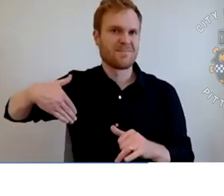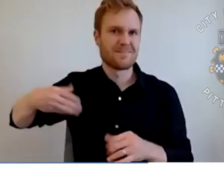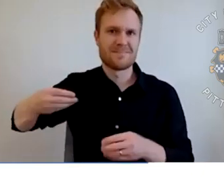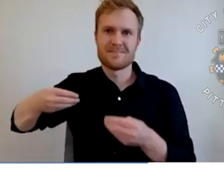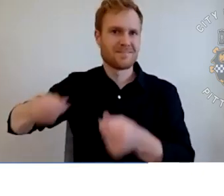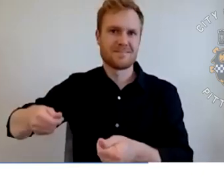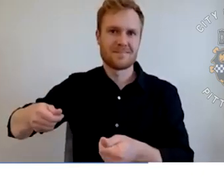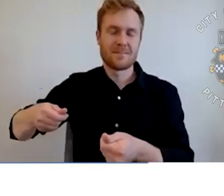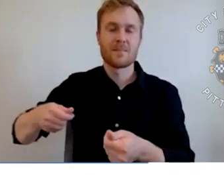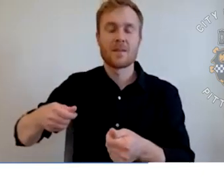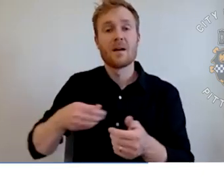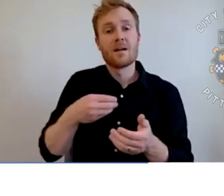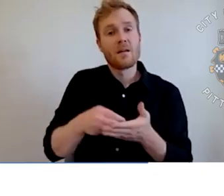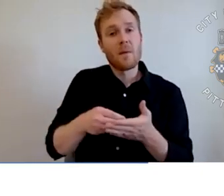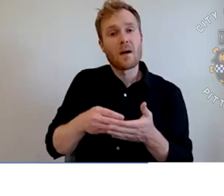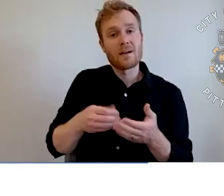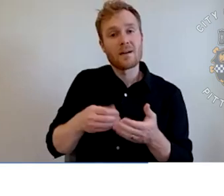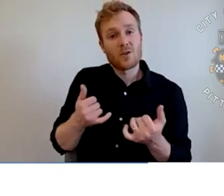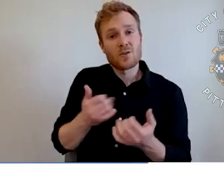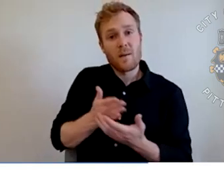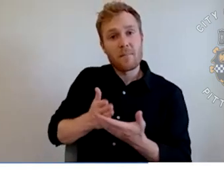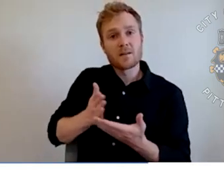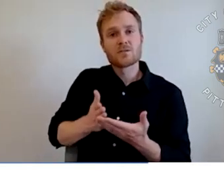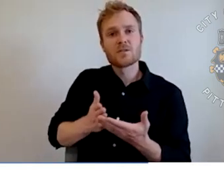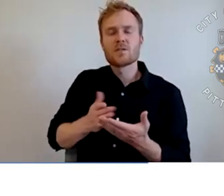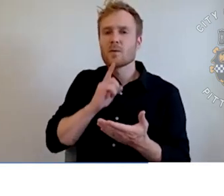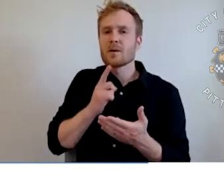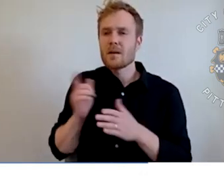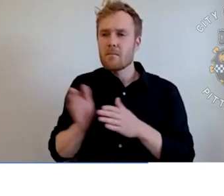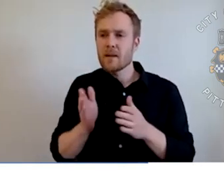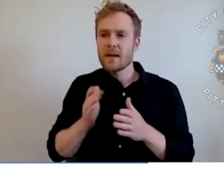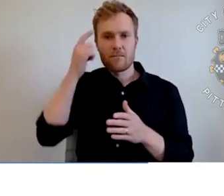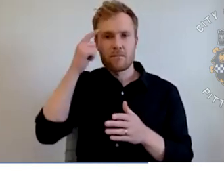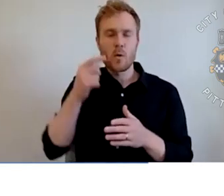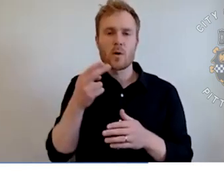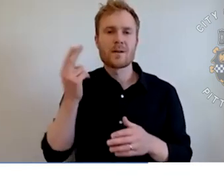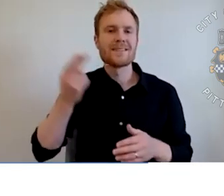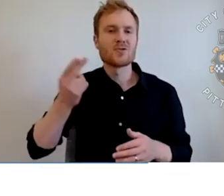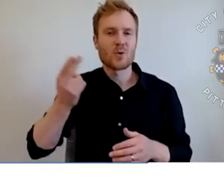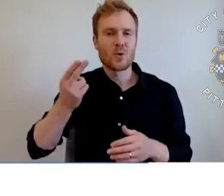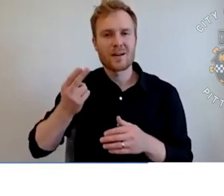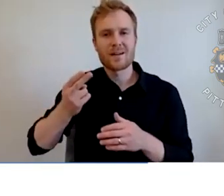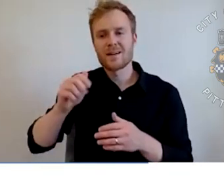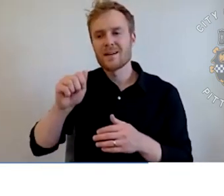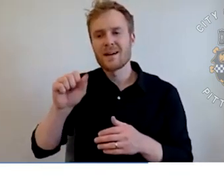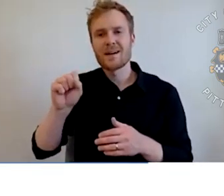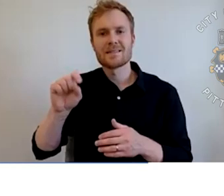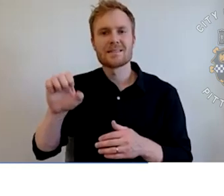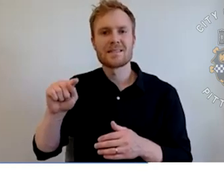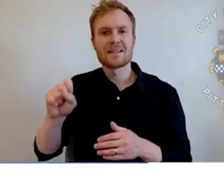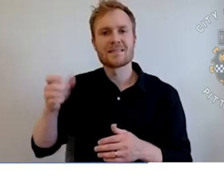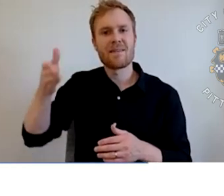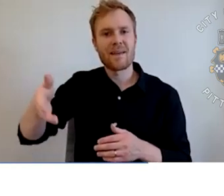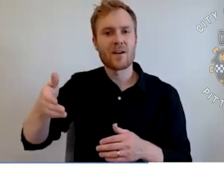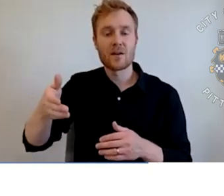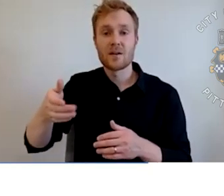currently budgeted is really intended for planning of the historic assets that are currently on the site. This project would go on to the VA site